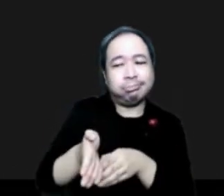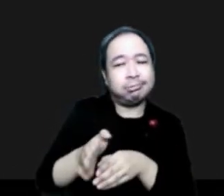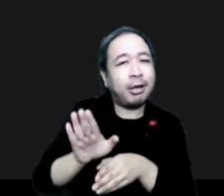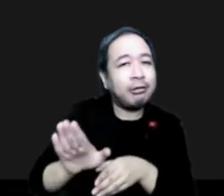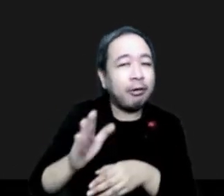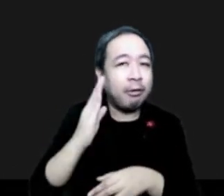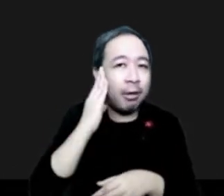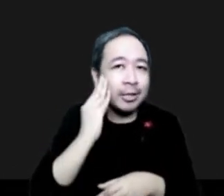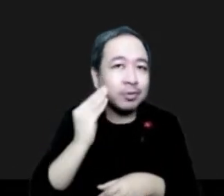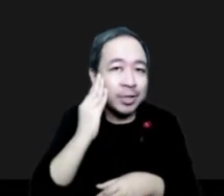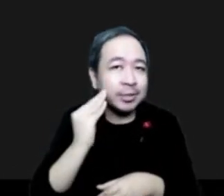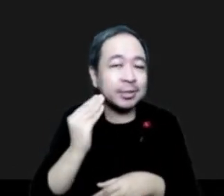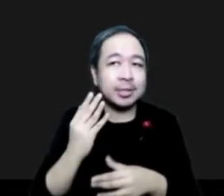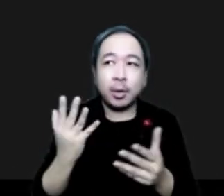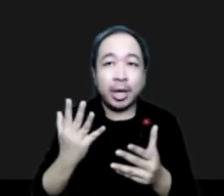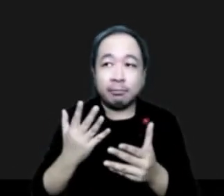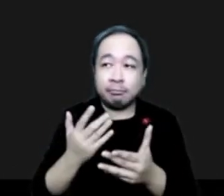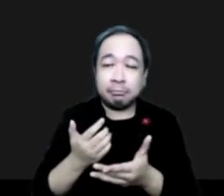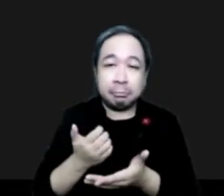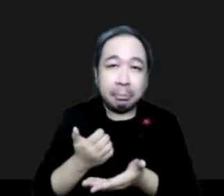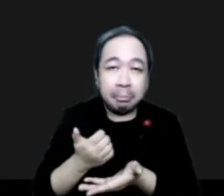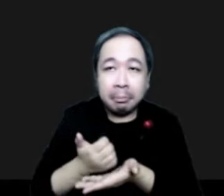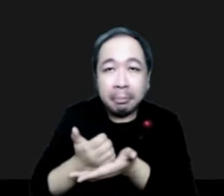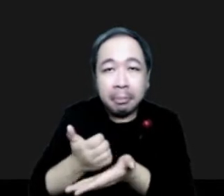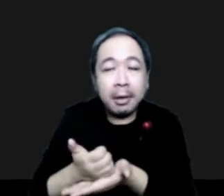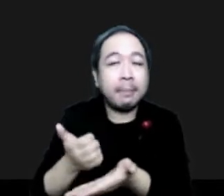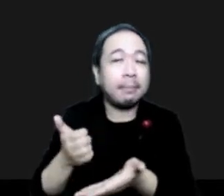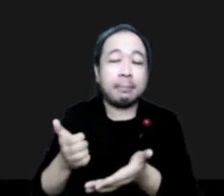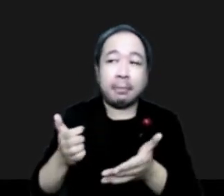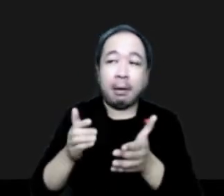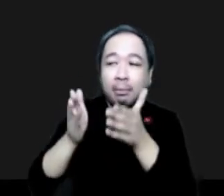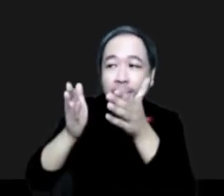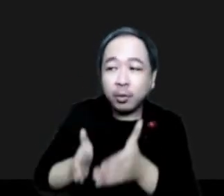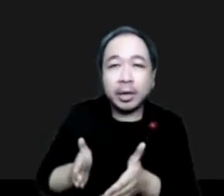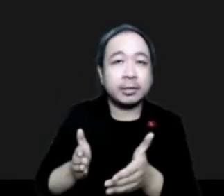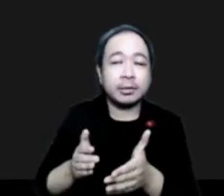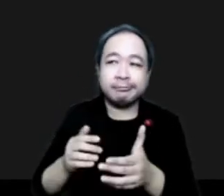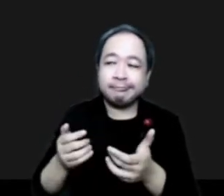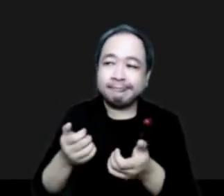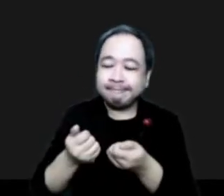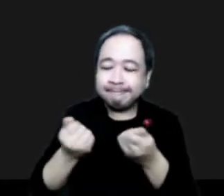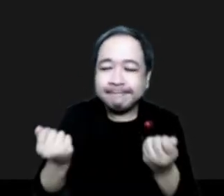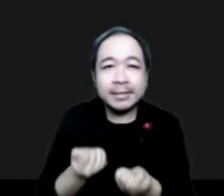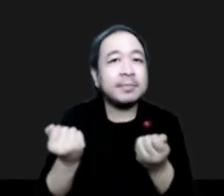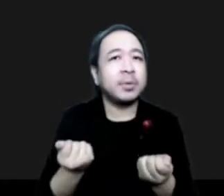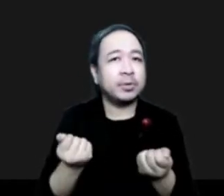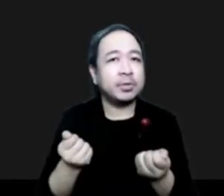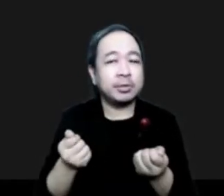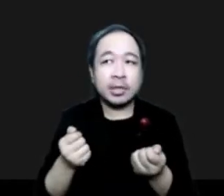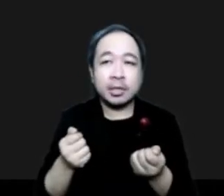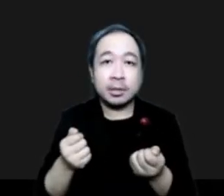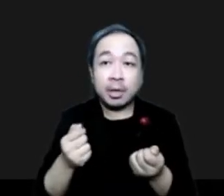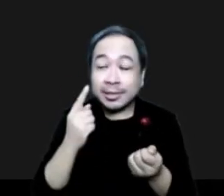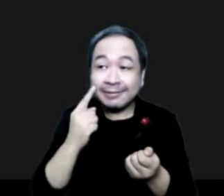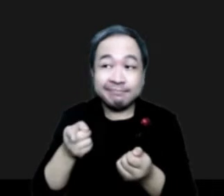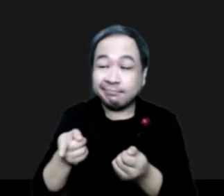specific humanitarian actions which have to be taken as soon as people are affected by